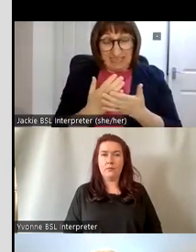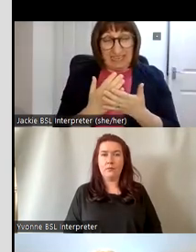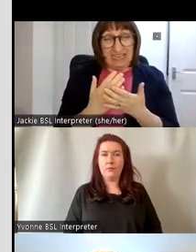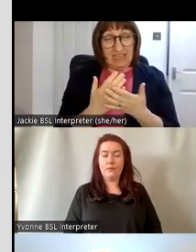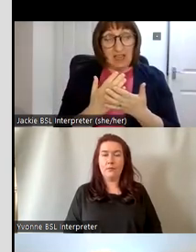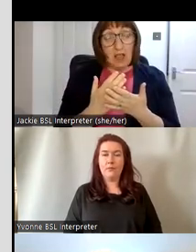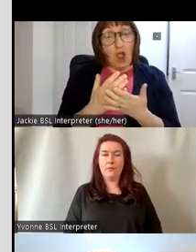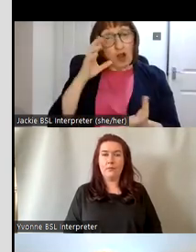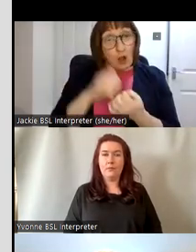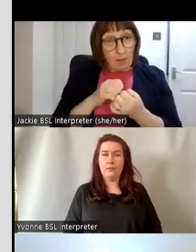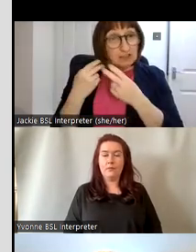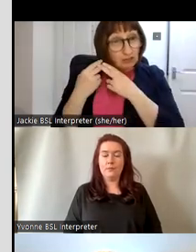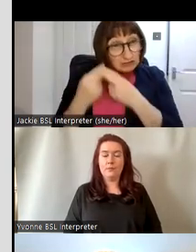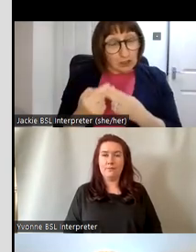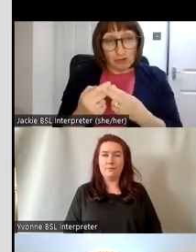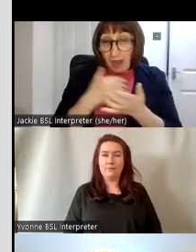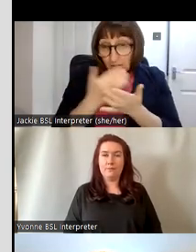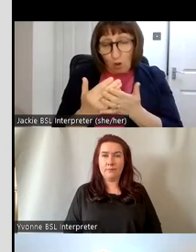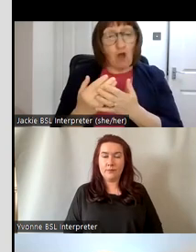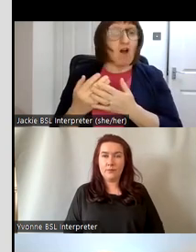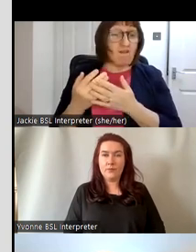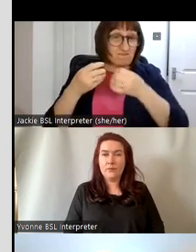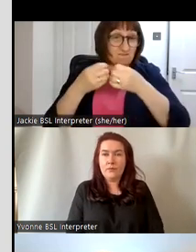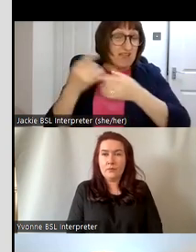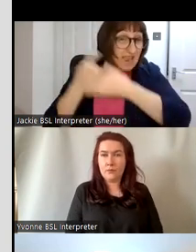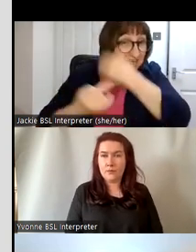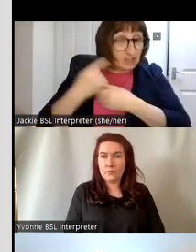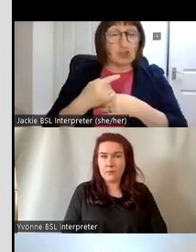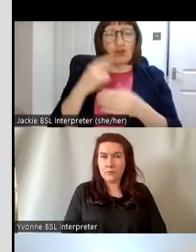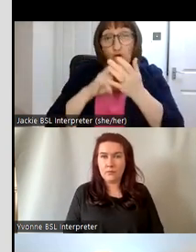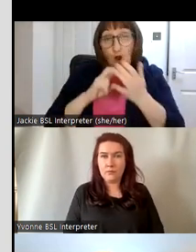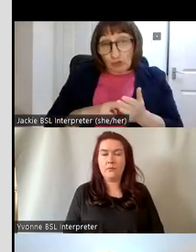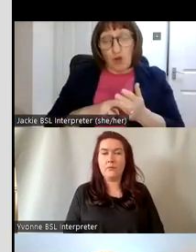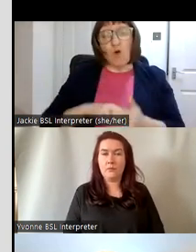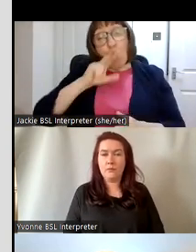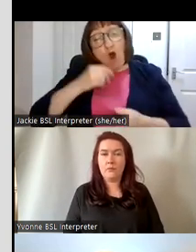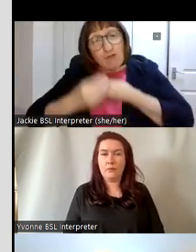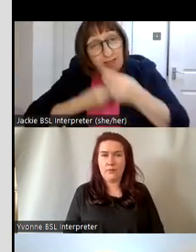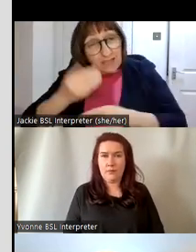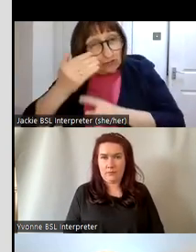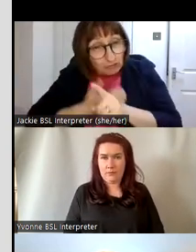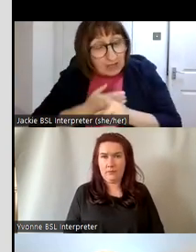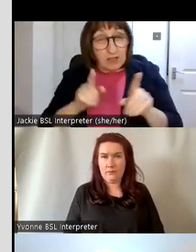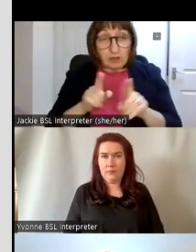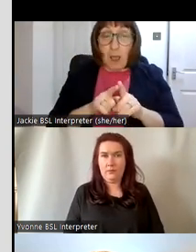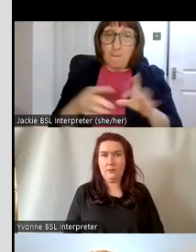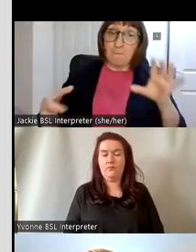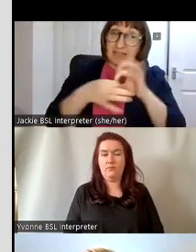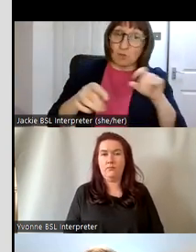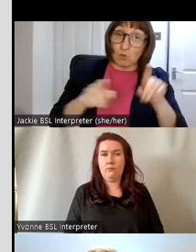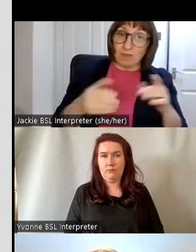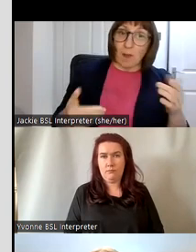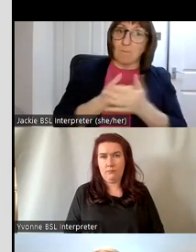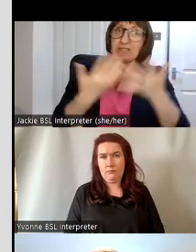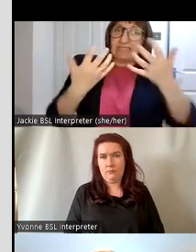combining the traditional elements of heritage really the historical records oral histories and it's it's mixing it with the modern